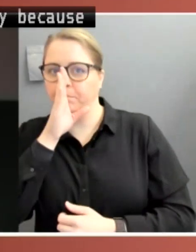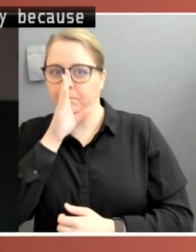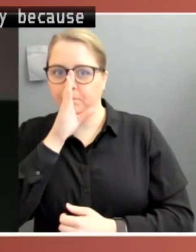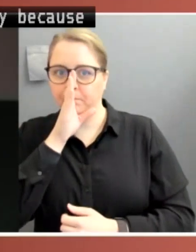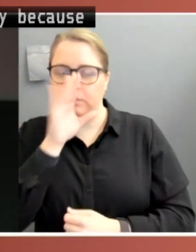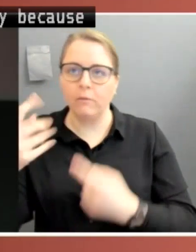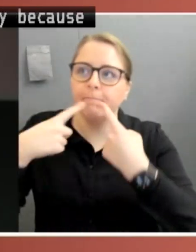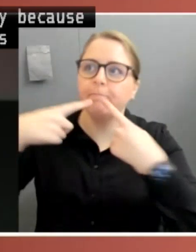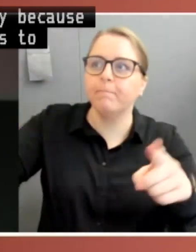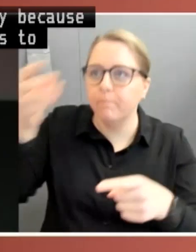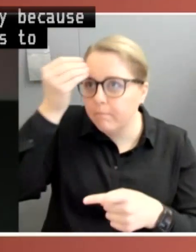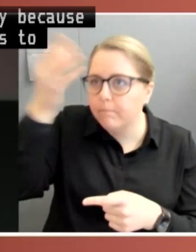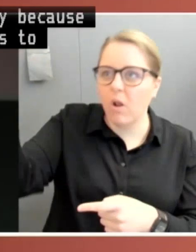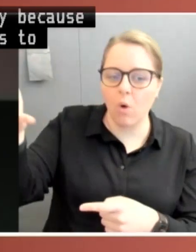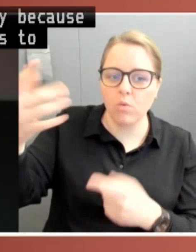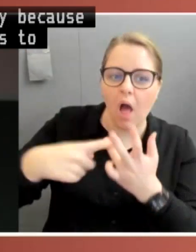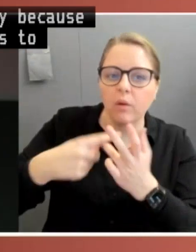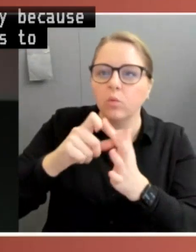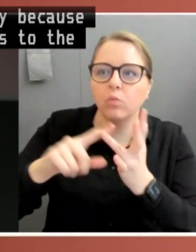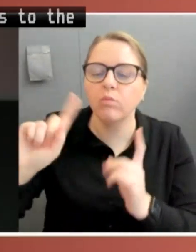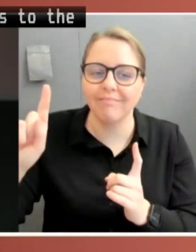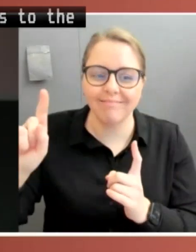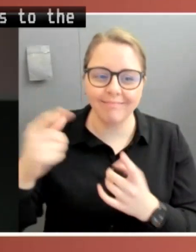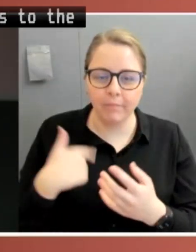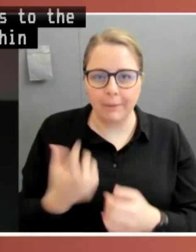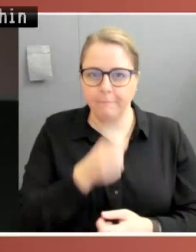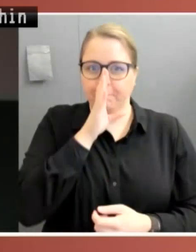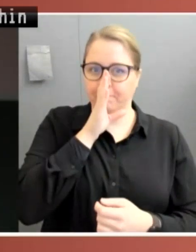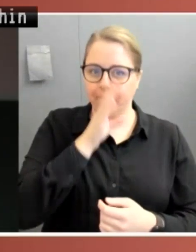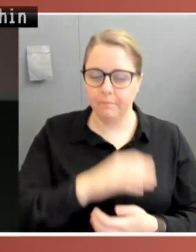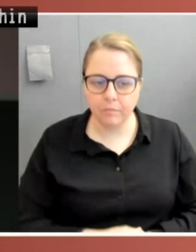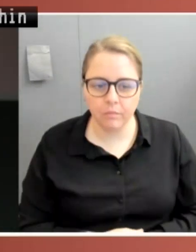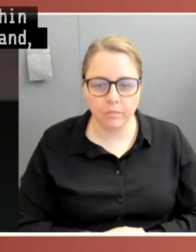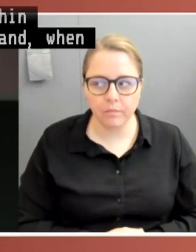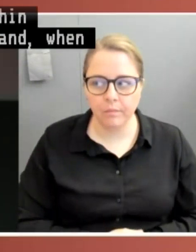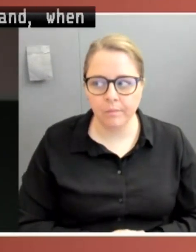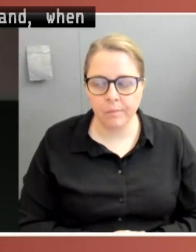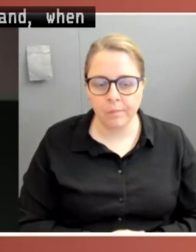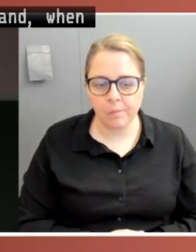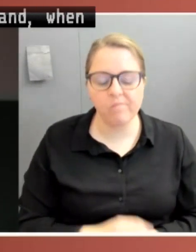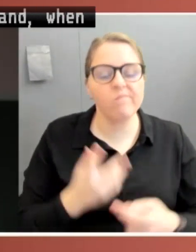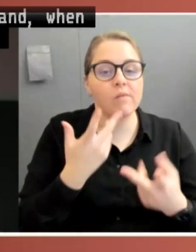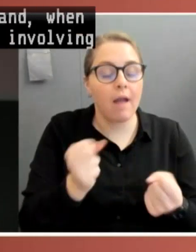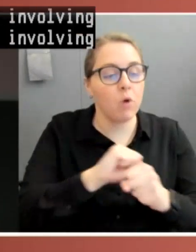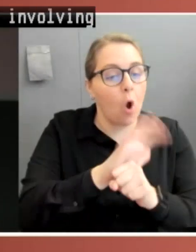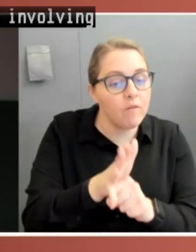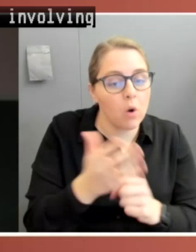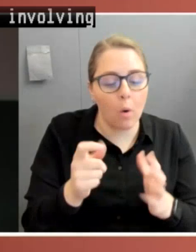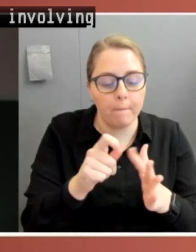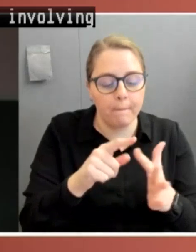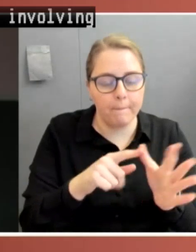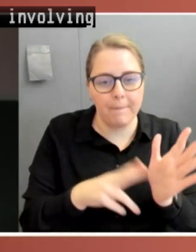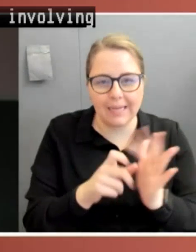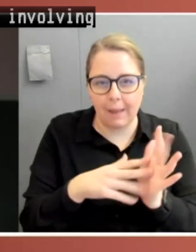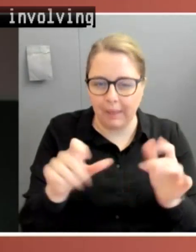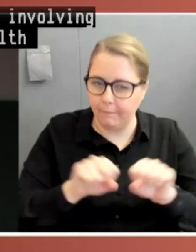them within parliament. On the other hand, when you're faced with a crisis involving a pandemic or a public health emergency, the opposite is often